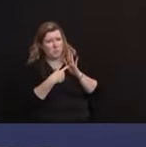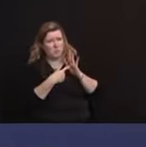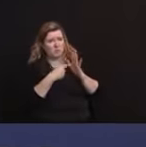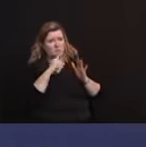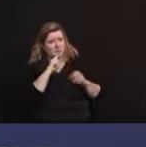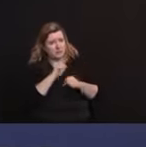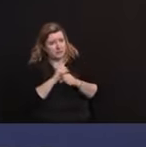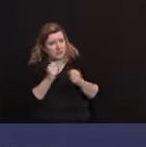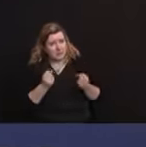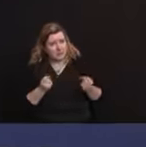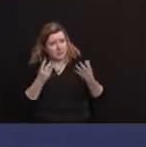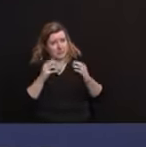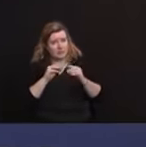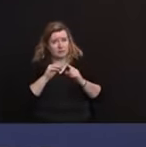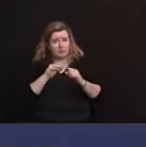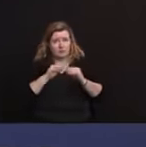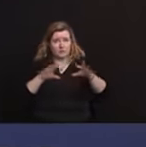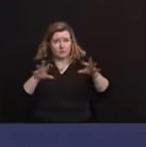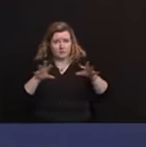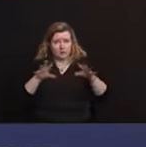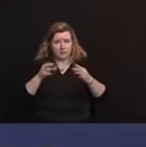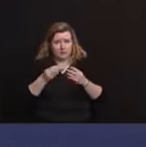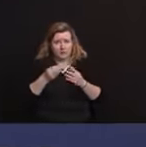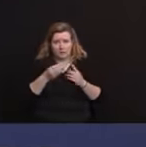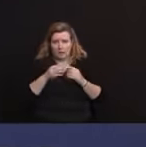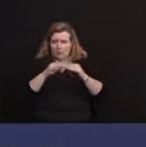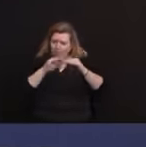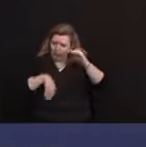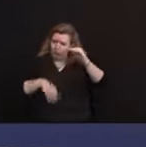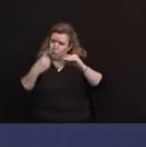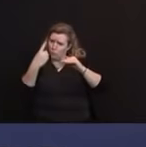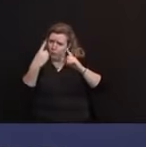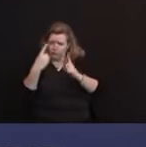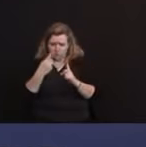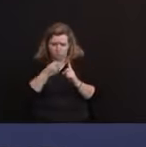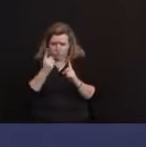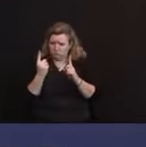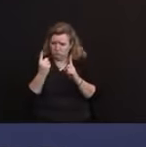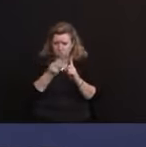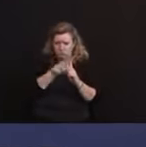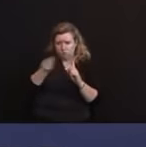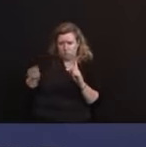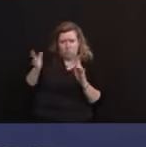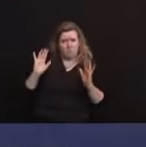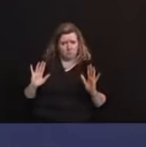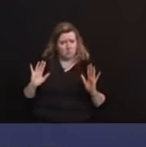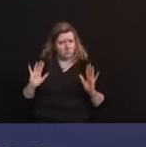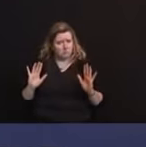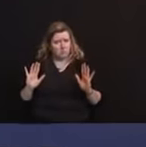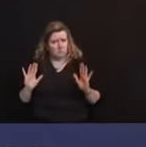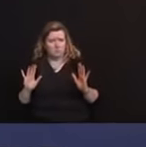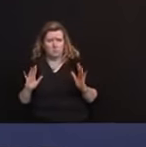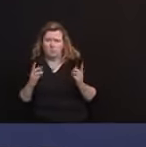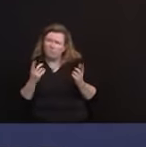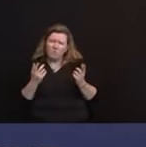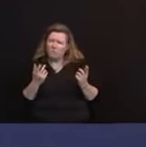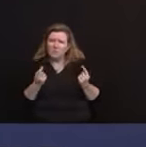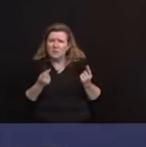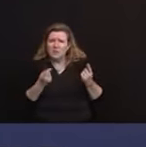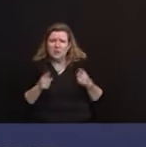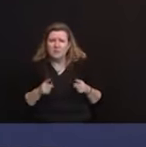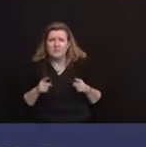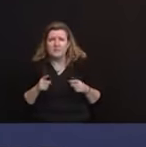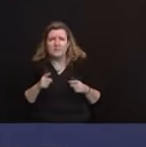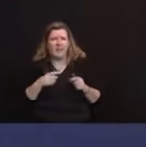is and it's going down, but we're getting more and more cases. So what do we think is going on here? Is there a lag of some sort